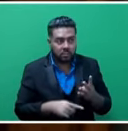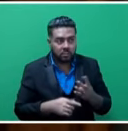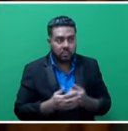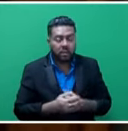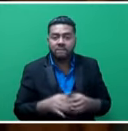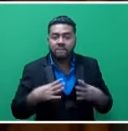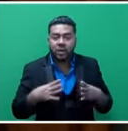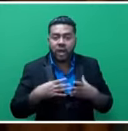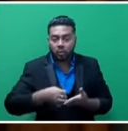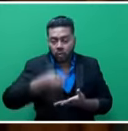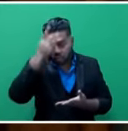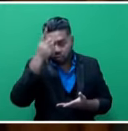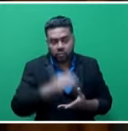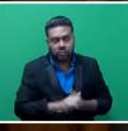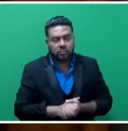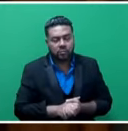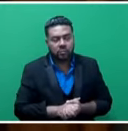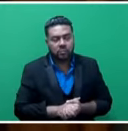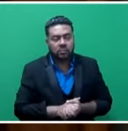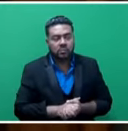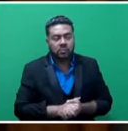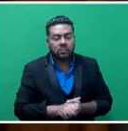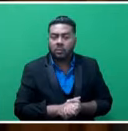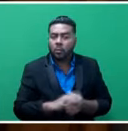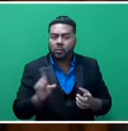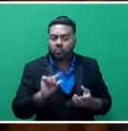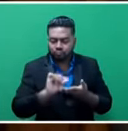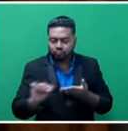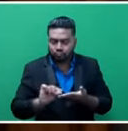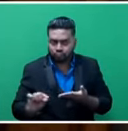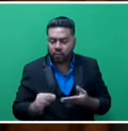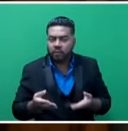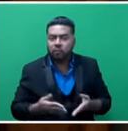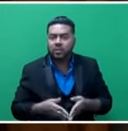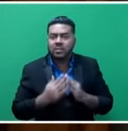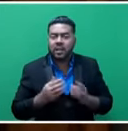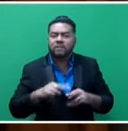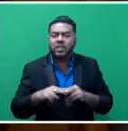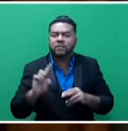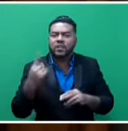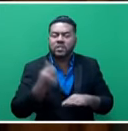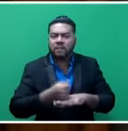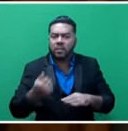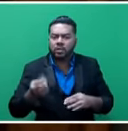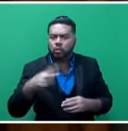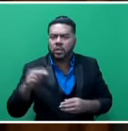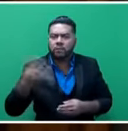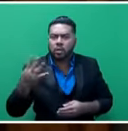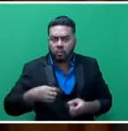a free education grant. The free education grant was initiated by the Fiji First Government in 2014